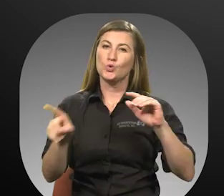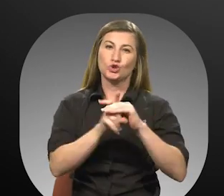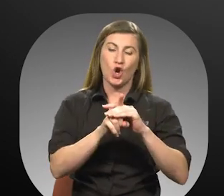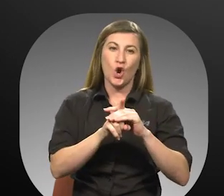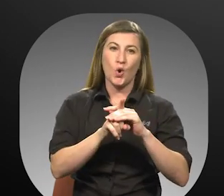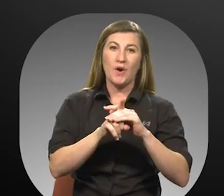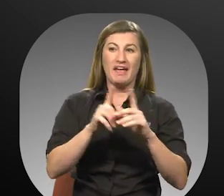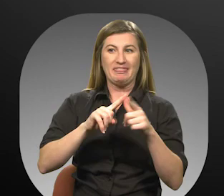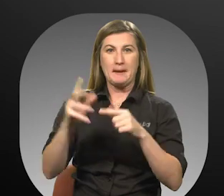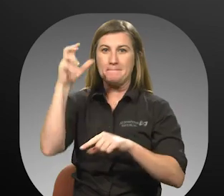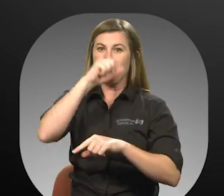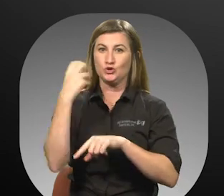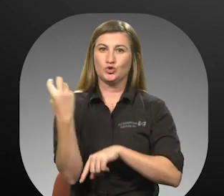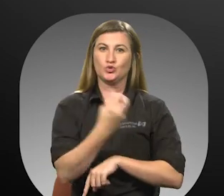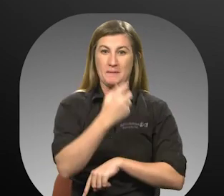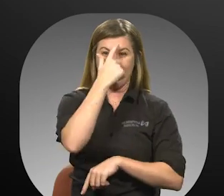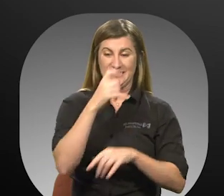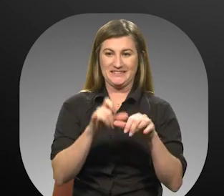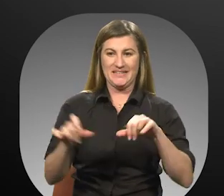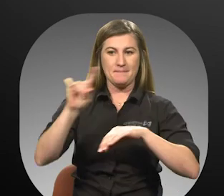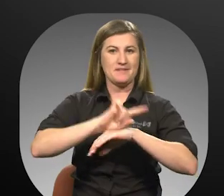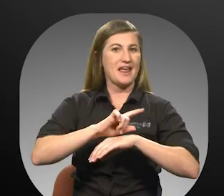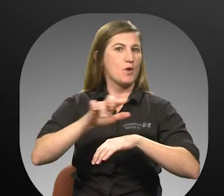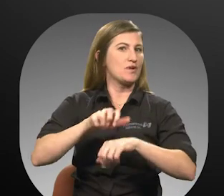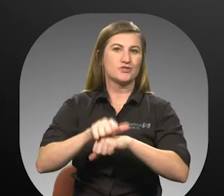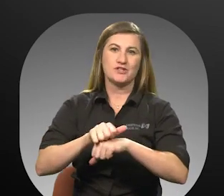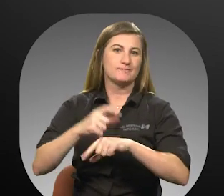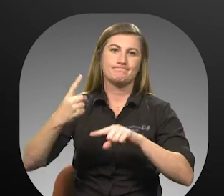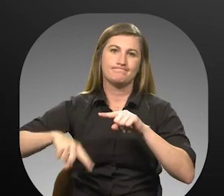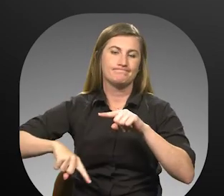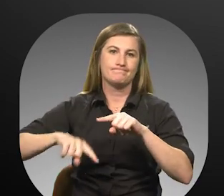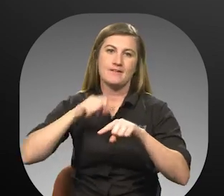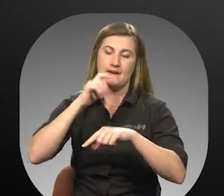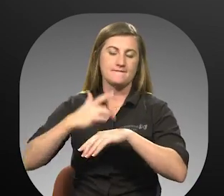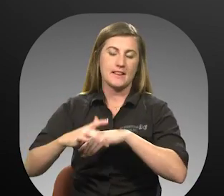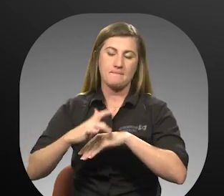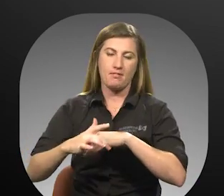-show and a missed trip because the same-day reservation is not available.